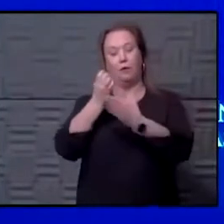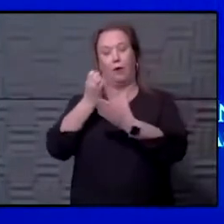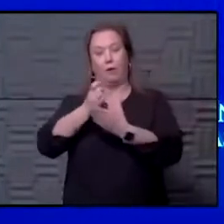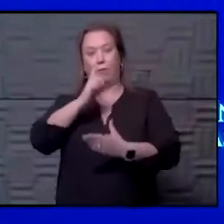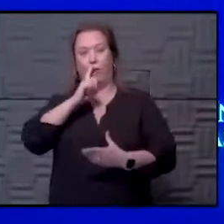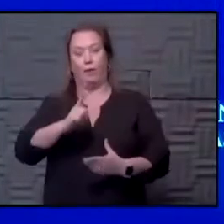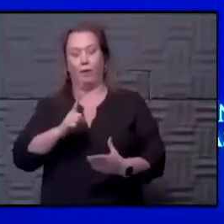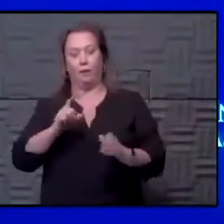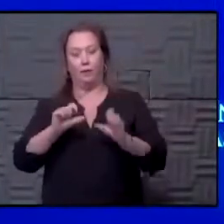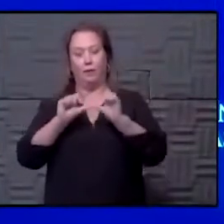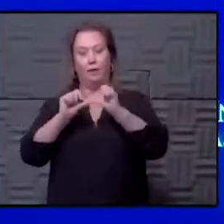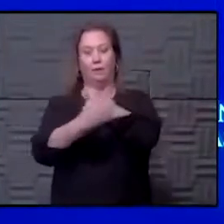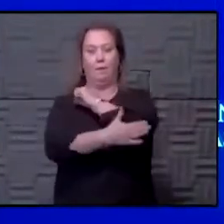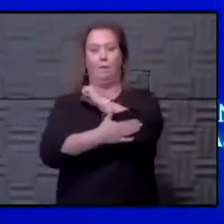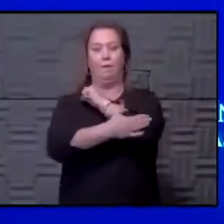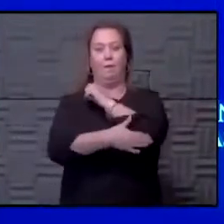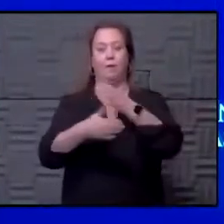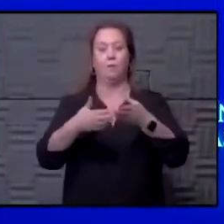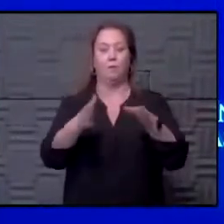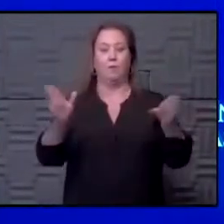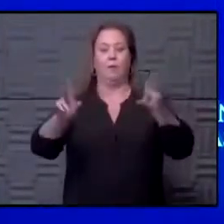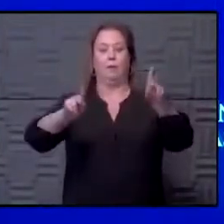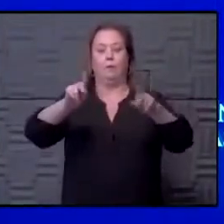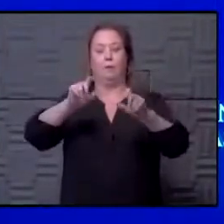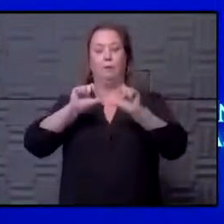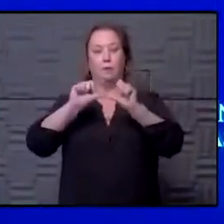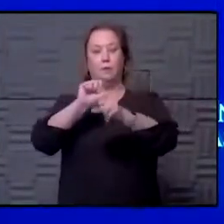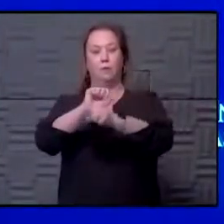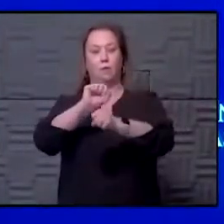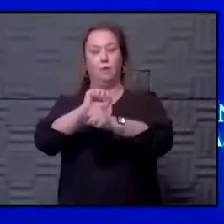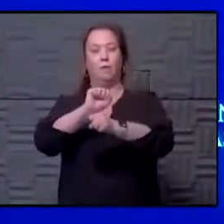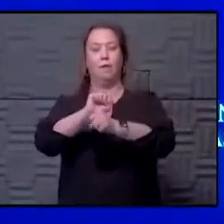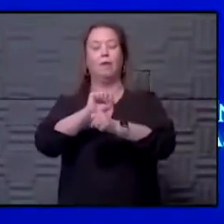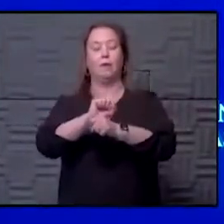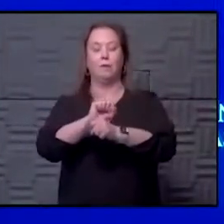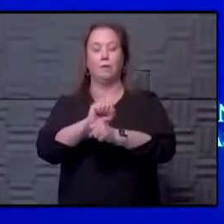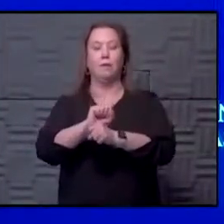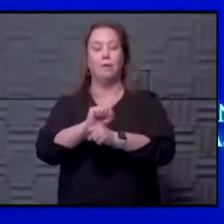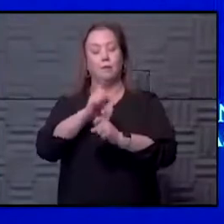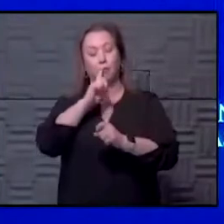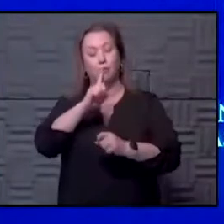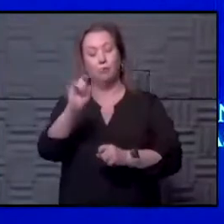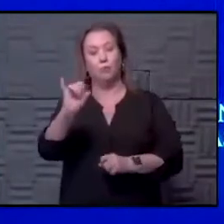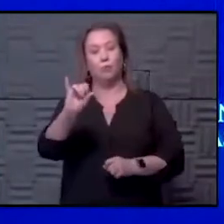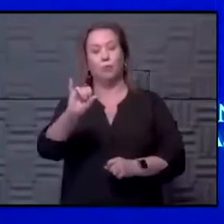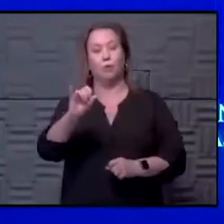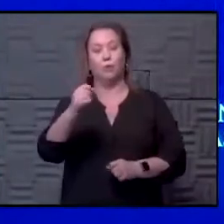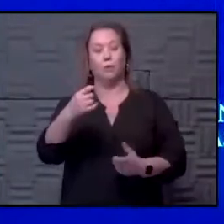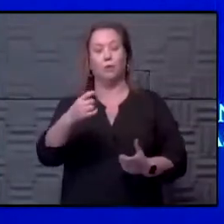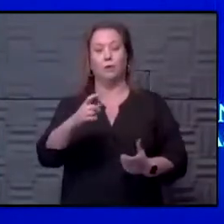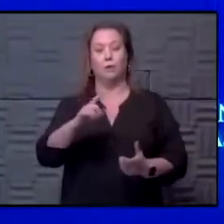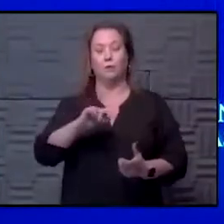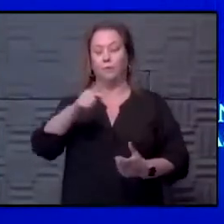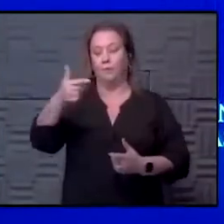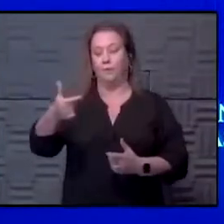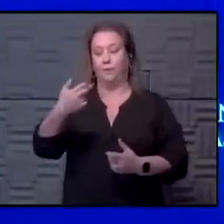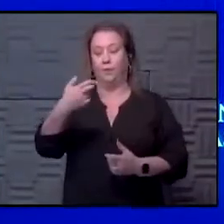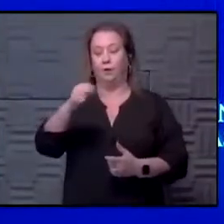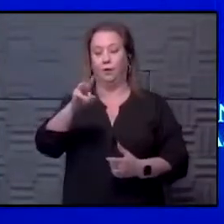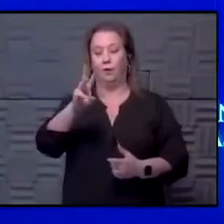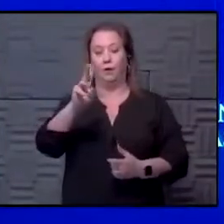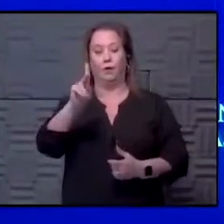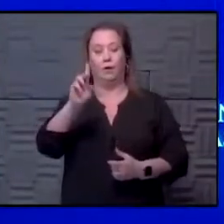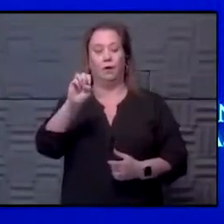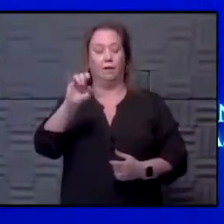to keep our country open and keep people employed and having an income? I think that's true, too. And I think, Hawk, I'll turn to you first, but let's both